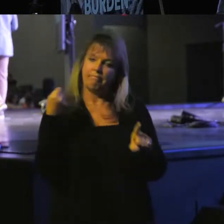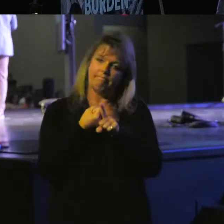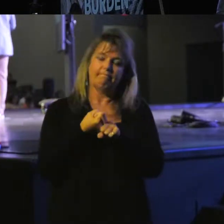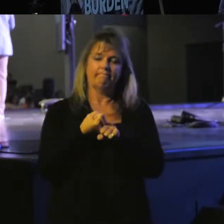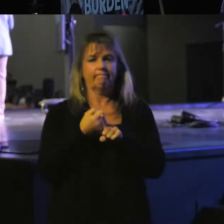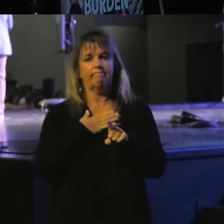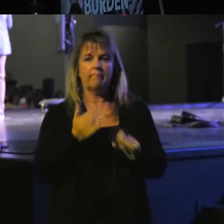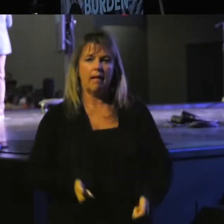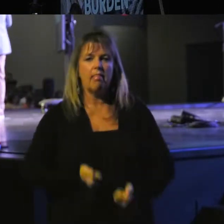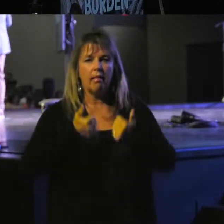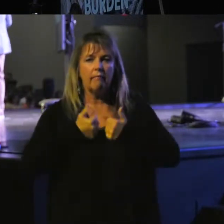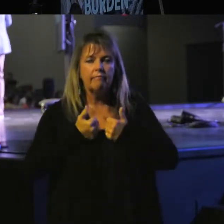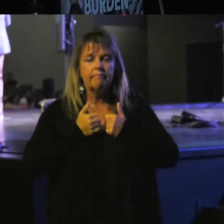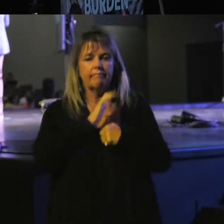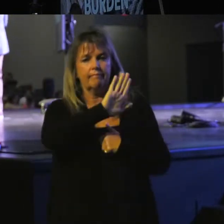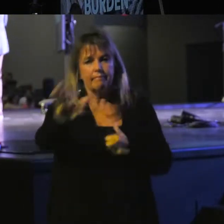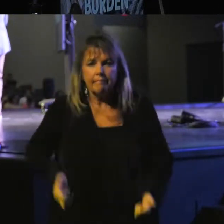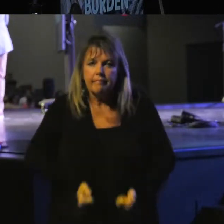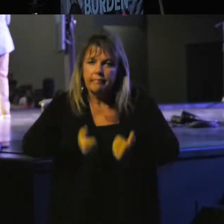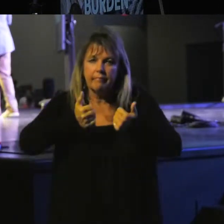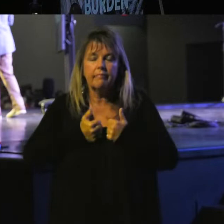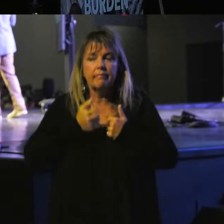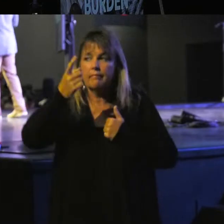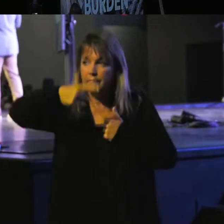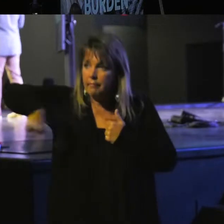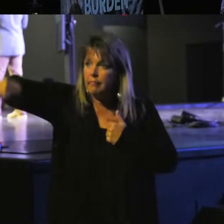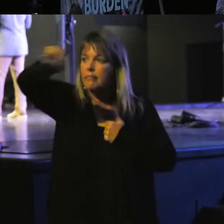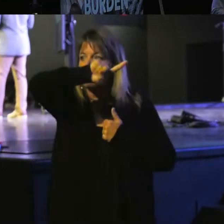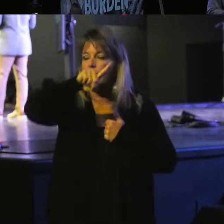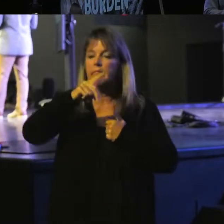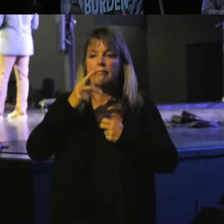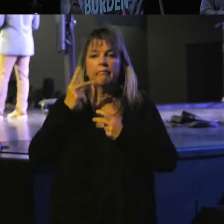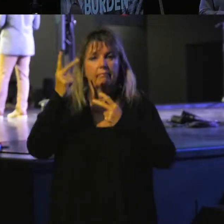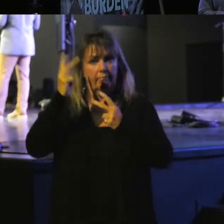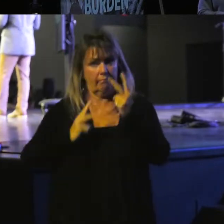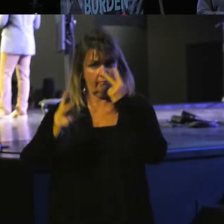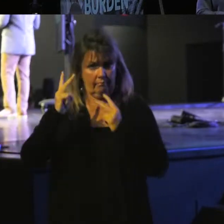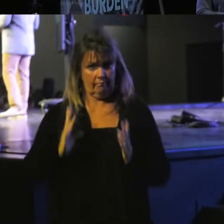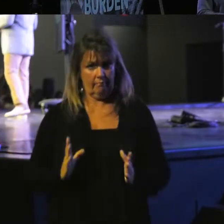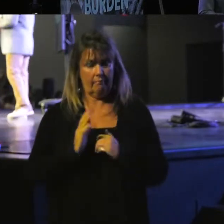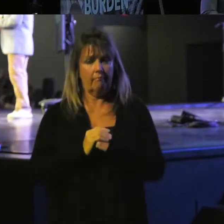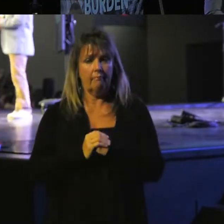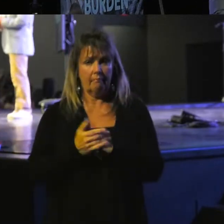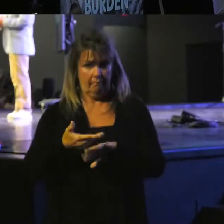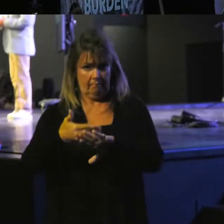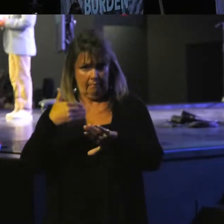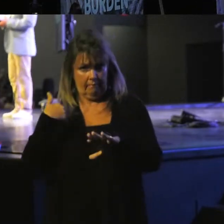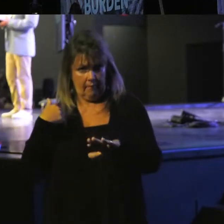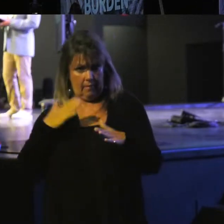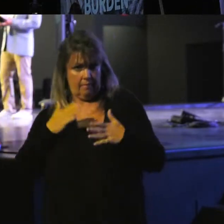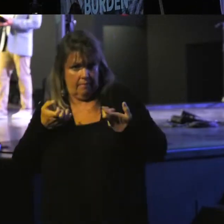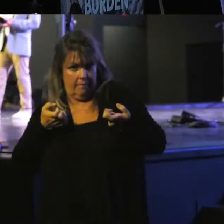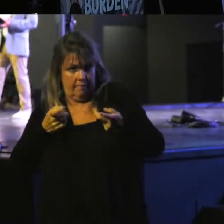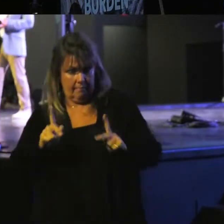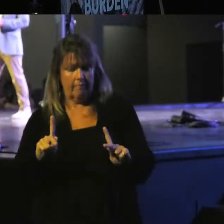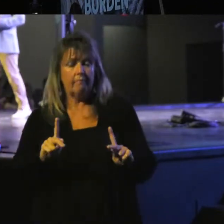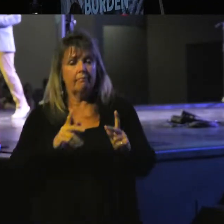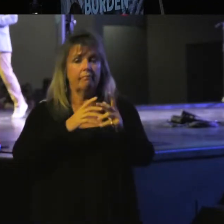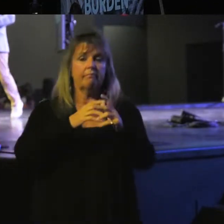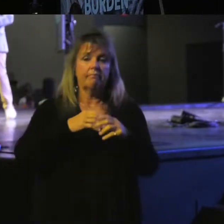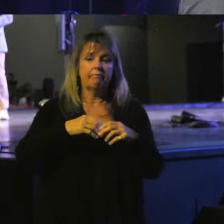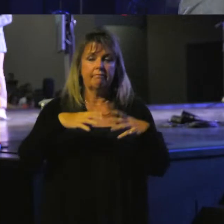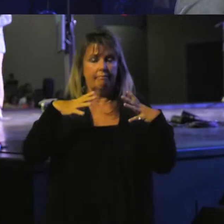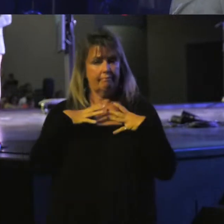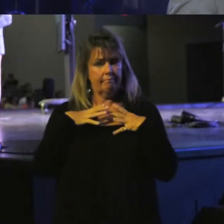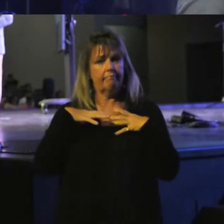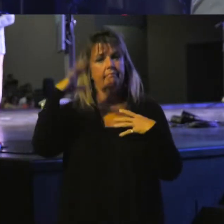it's made on my life and your life. And for those of you who are guests of ours, before I had my opportunity to take some time off, we were